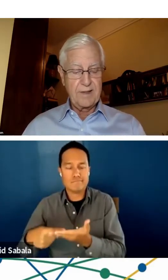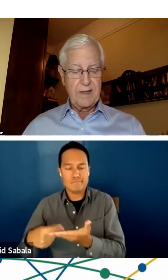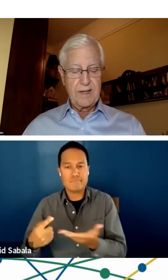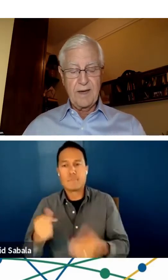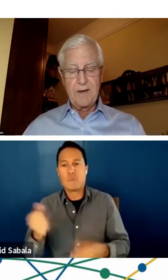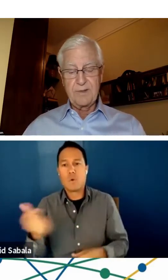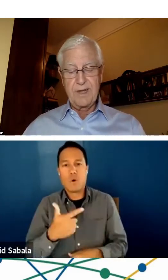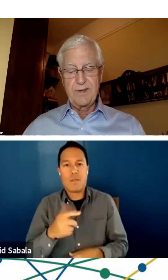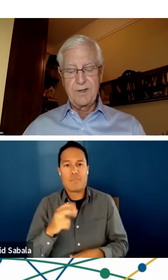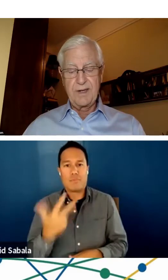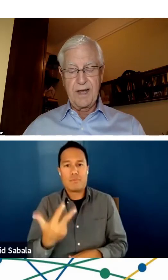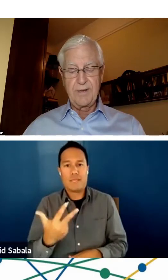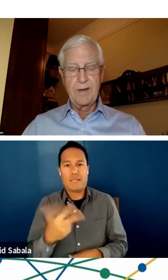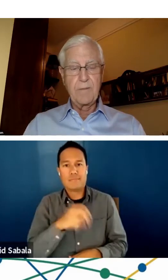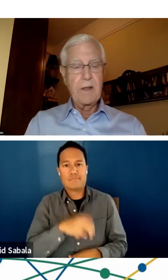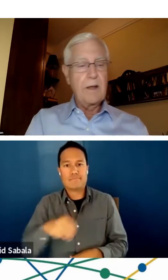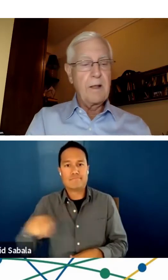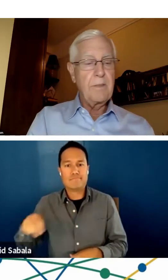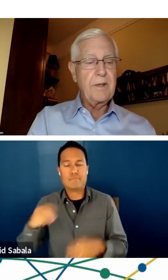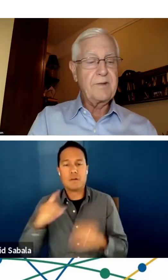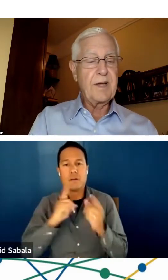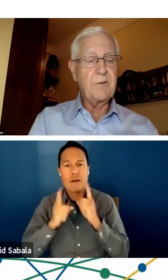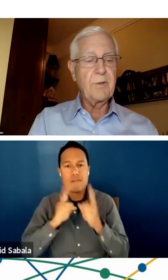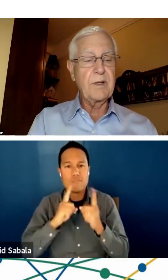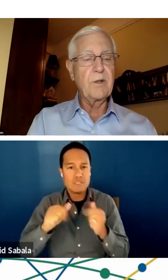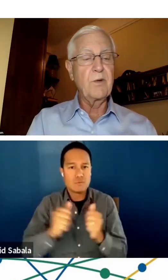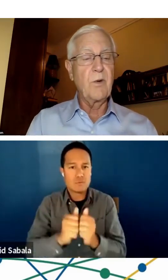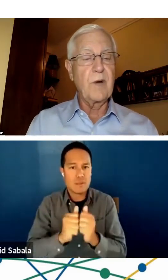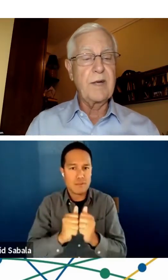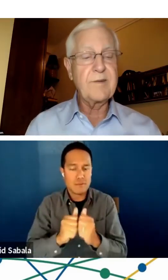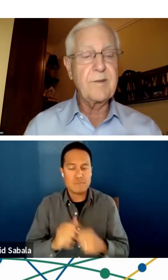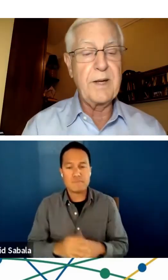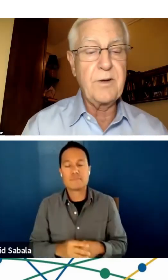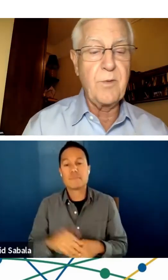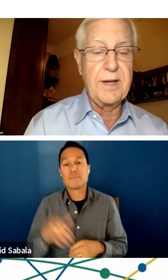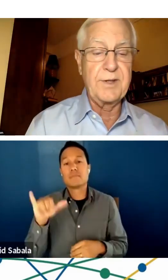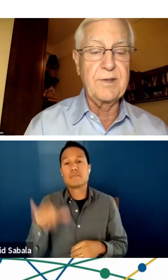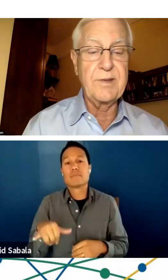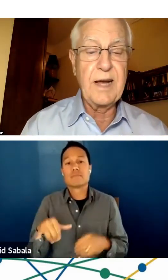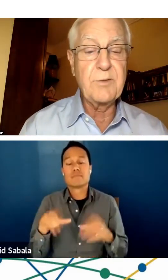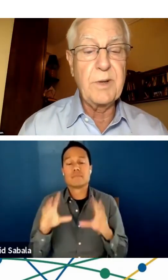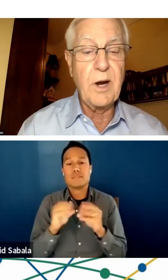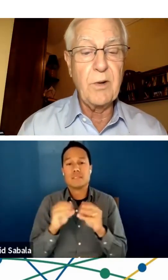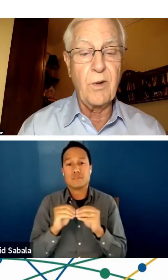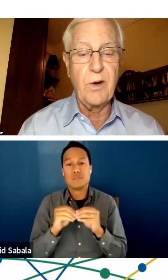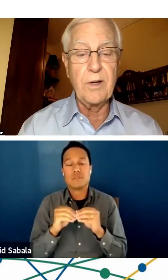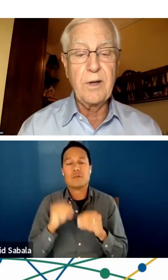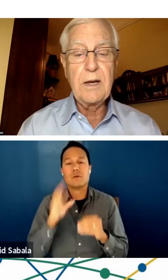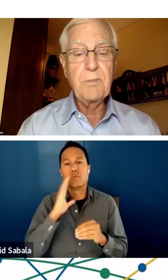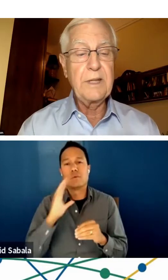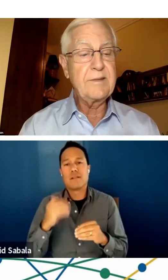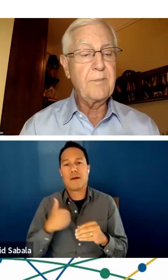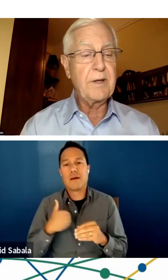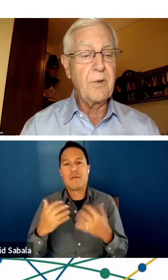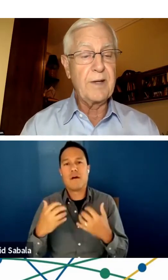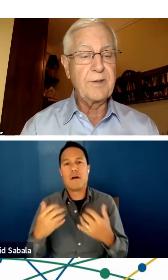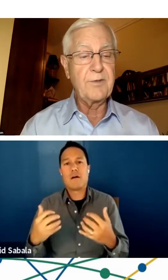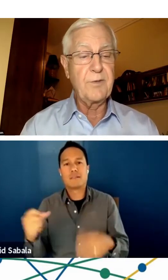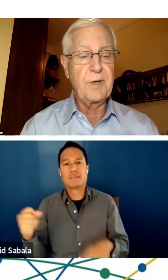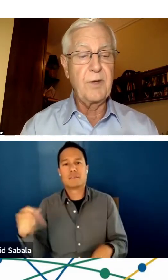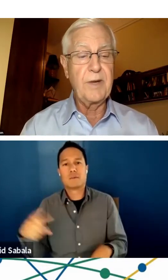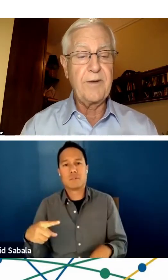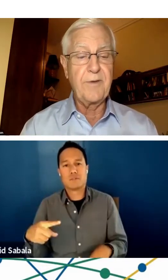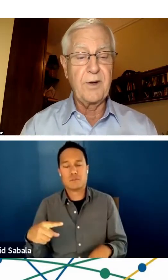panelists in conversation together. This session will include audience-submitted questions. As we go along, please submit